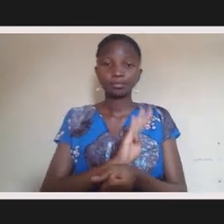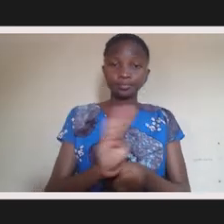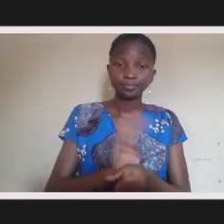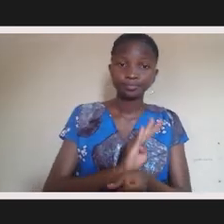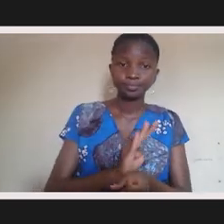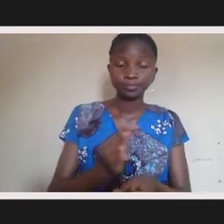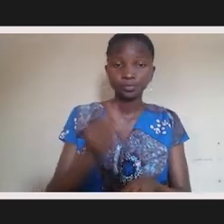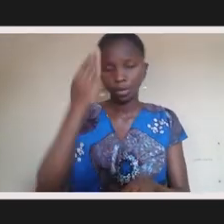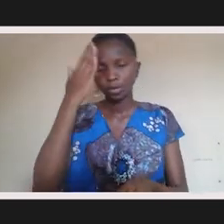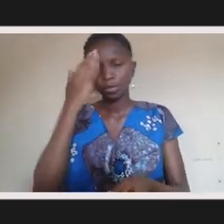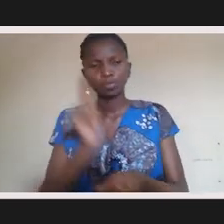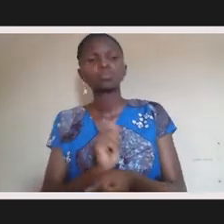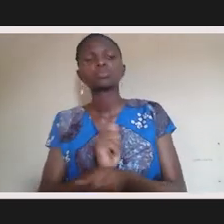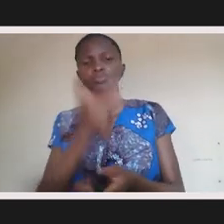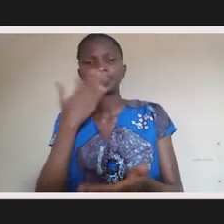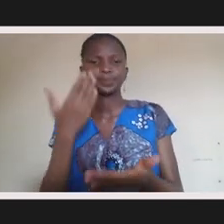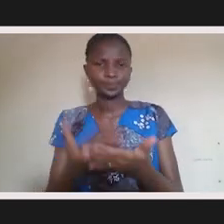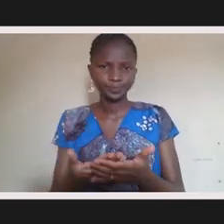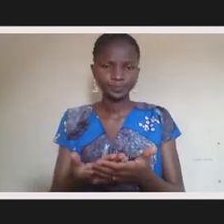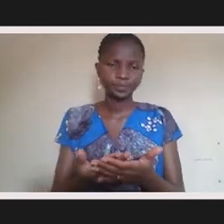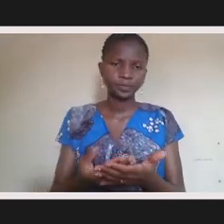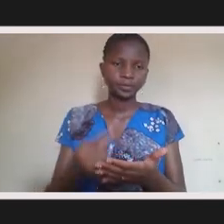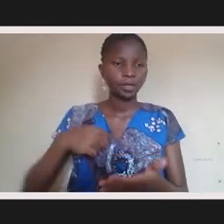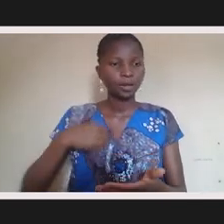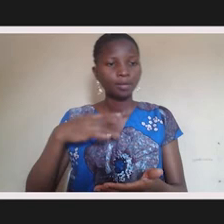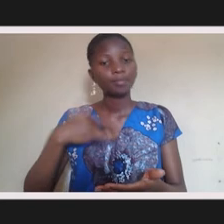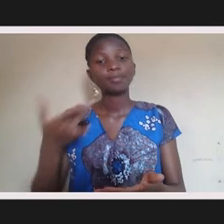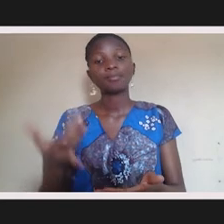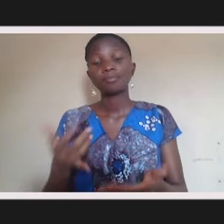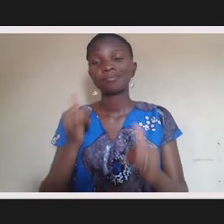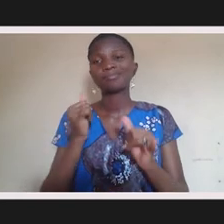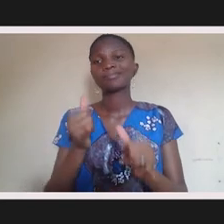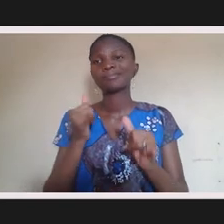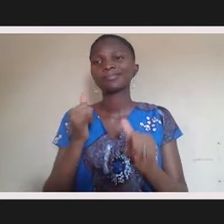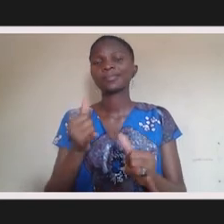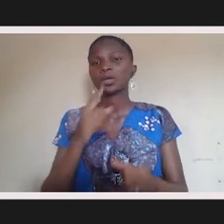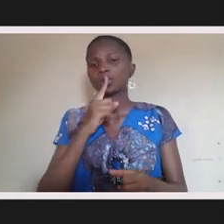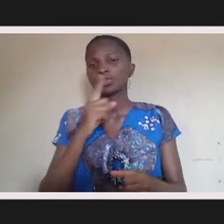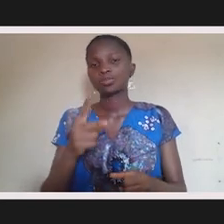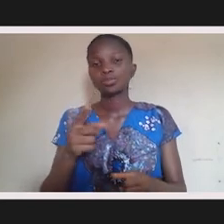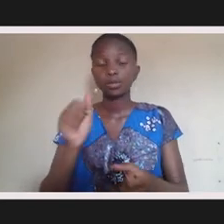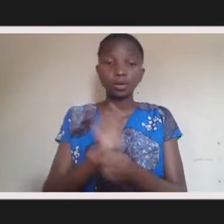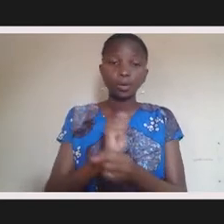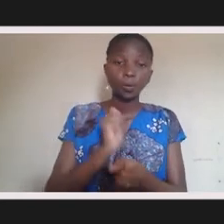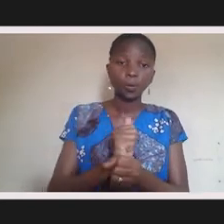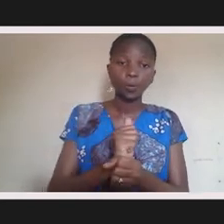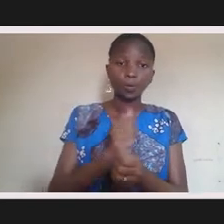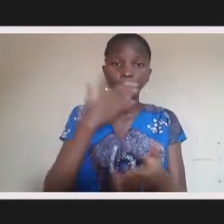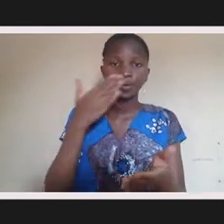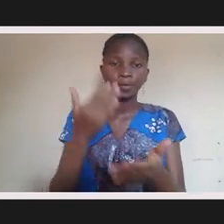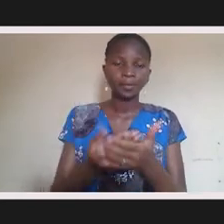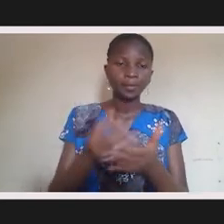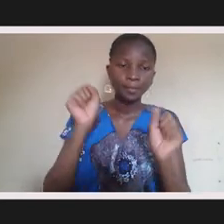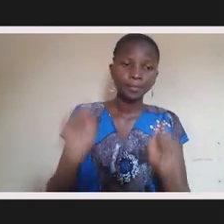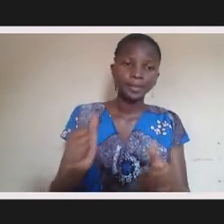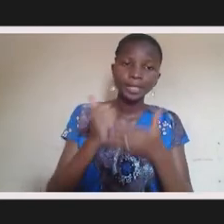you know, and they do a great job of the D&I program. And I really feel like, I really believe that they do